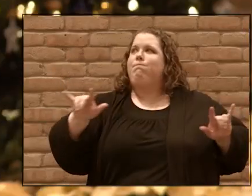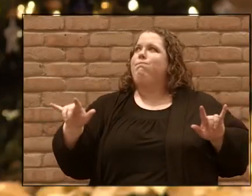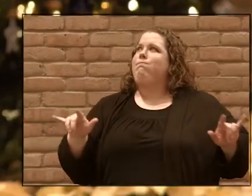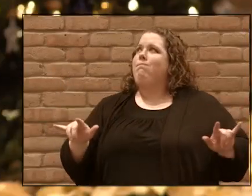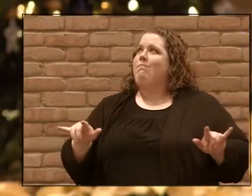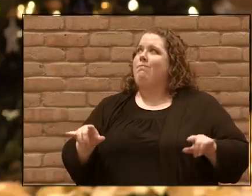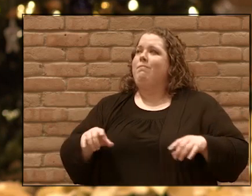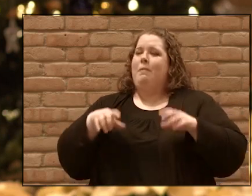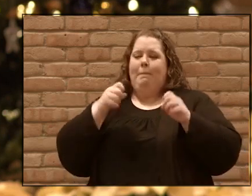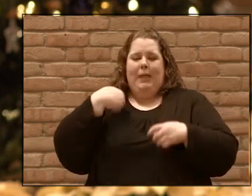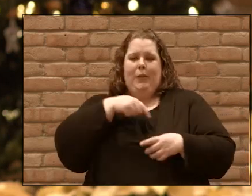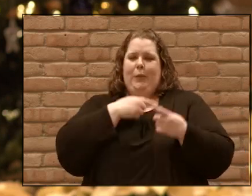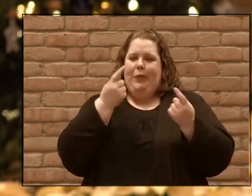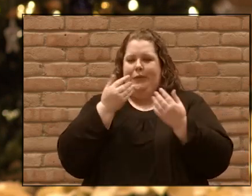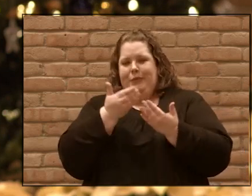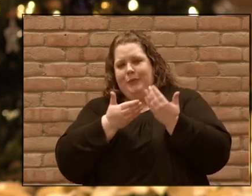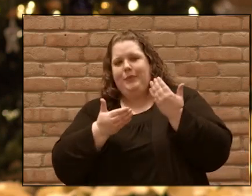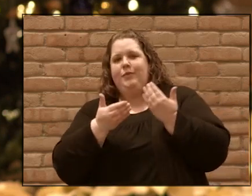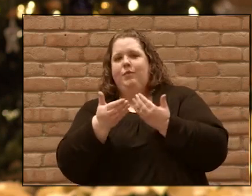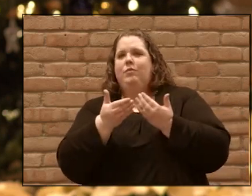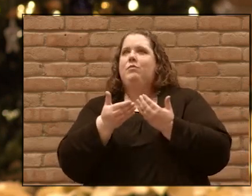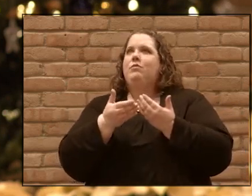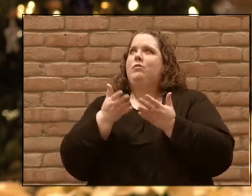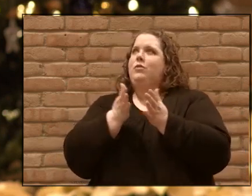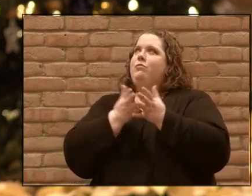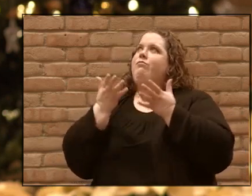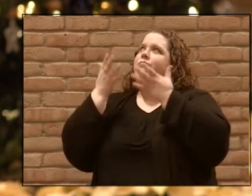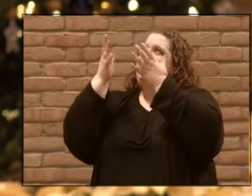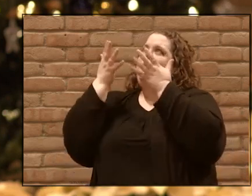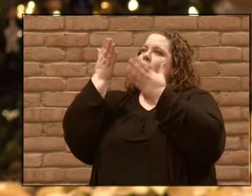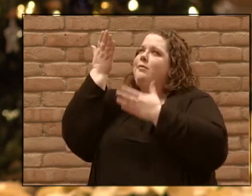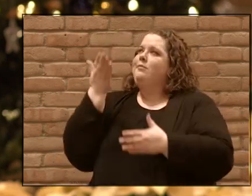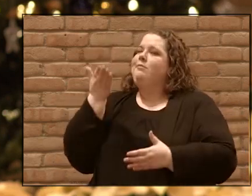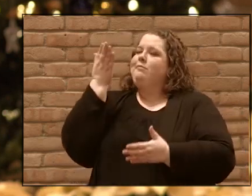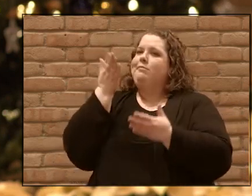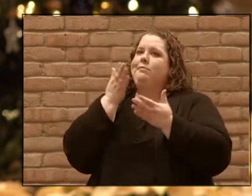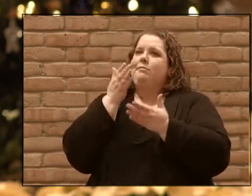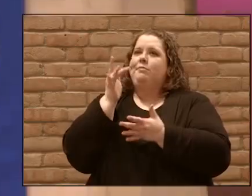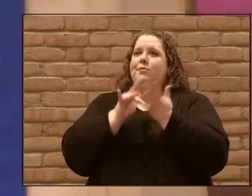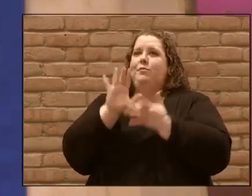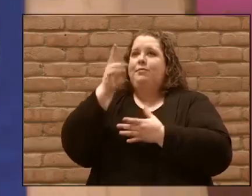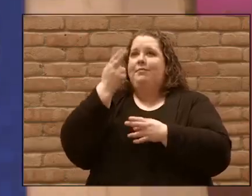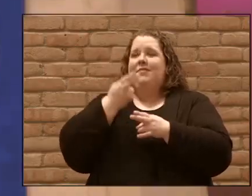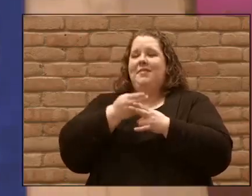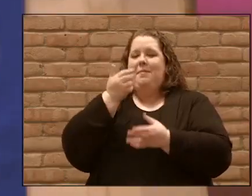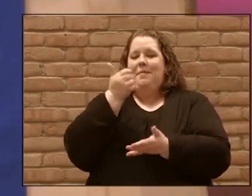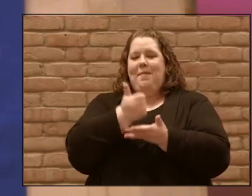honors you and brings you all glory and praise we pray in Jesus name amen